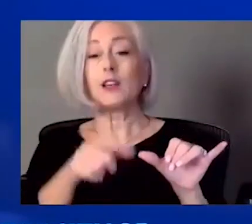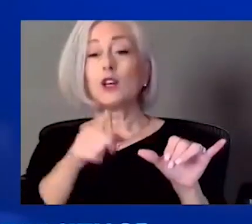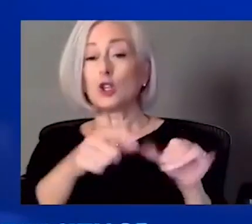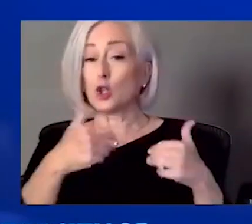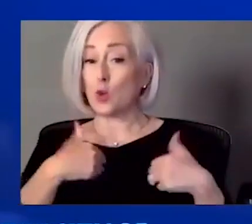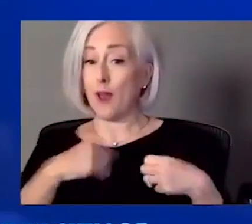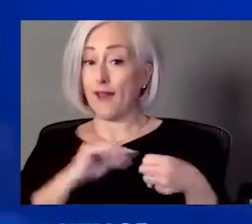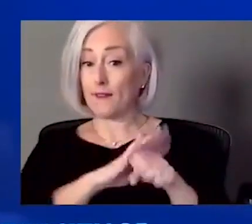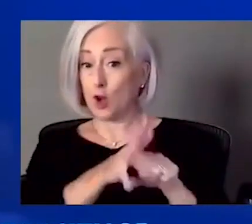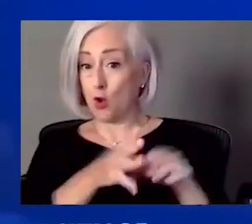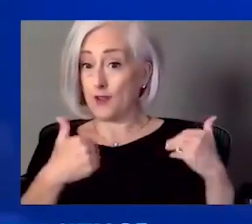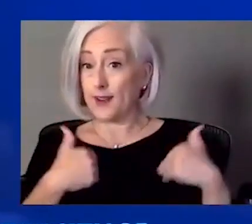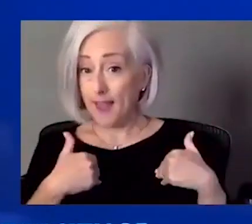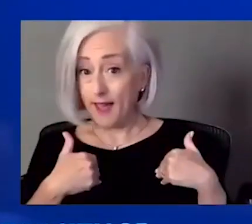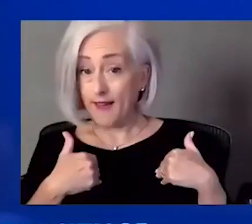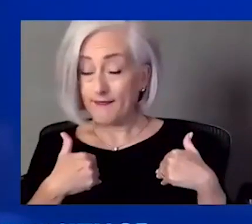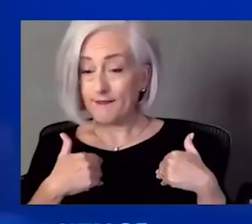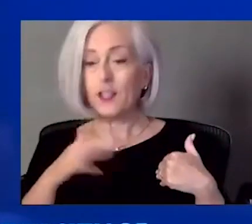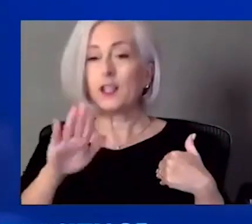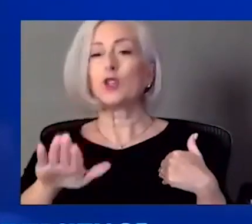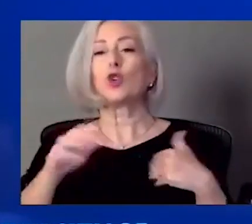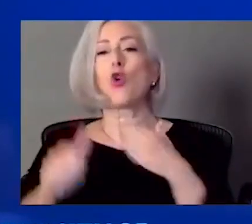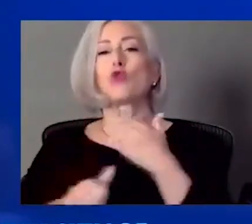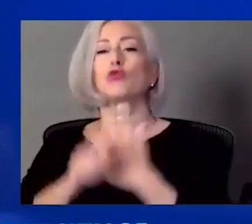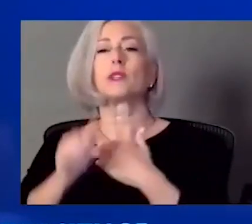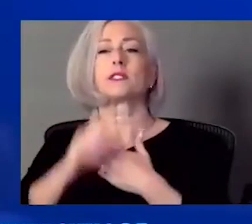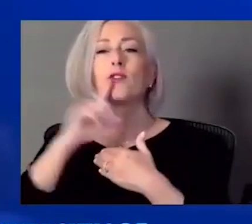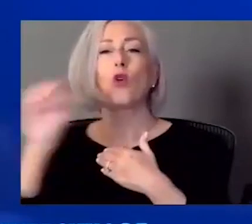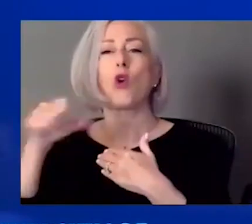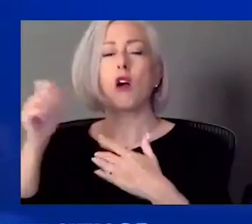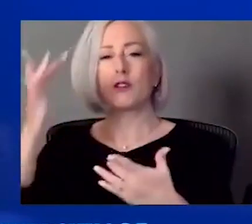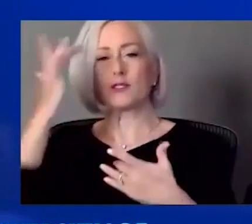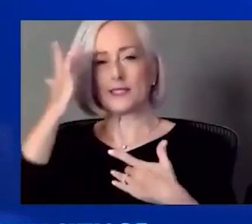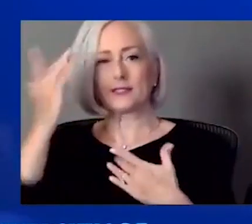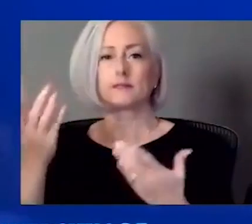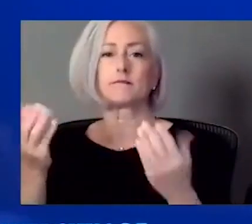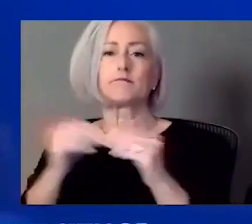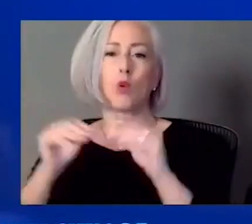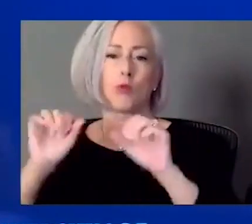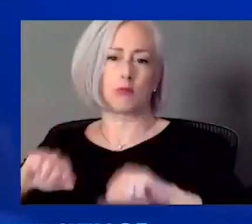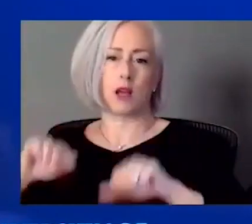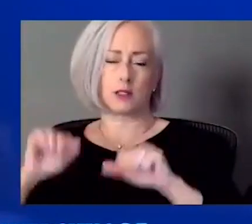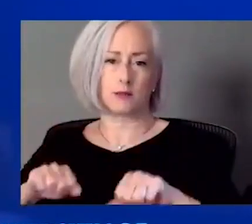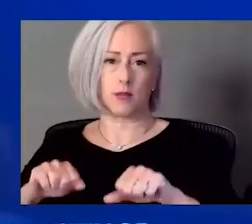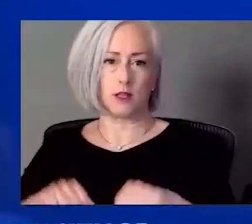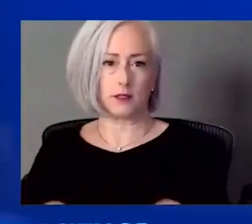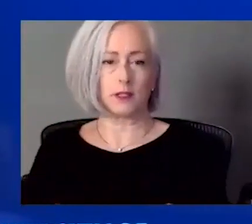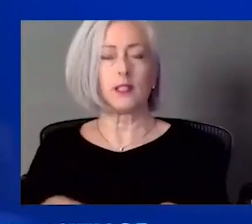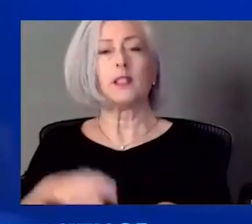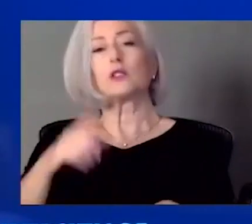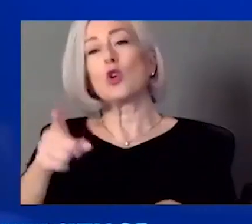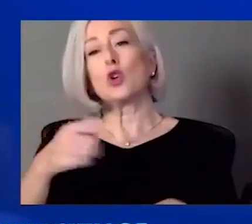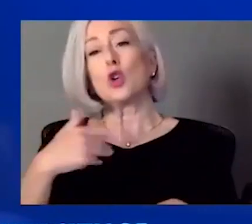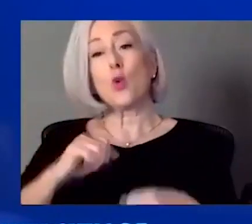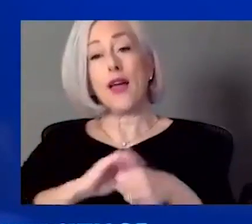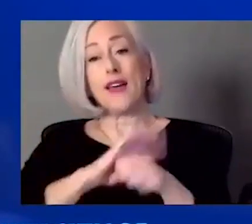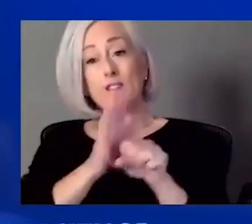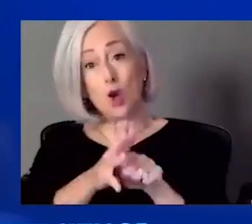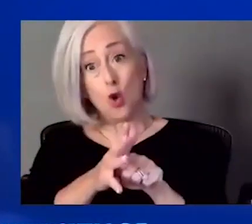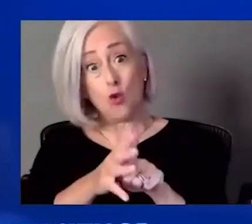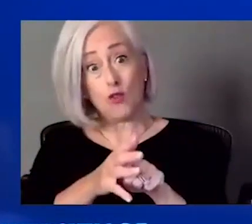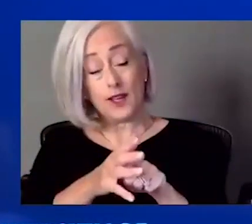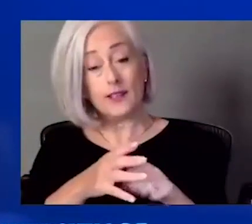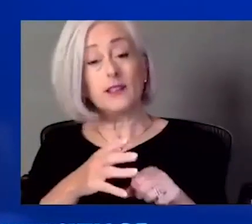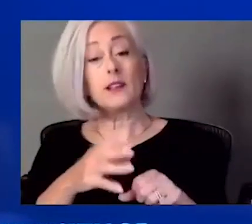similar studies that show that yeah, if you are hospitalized with COVID and you get out your risk of being hospitalized again, having further